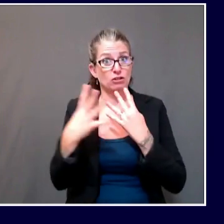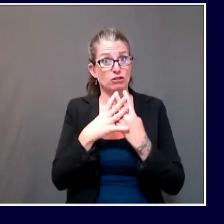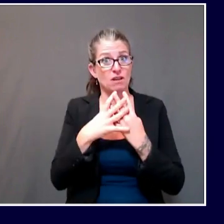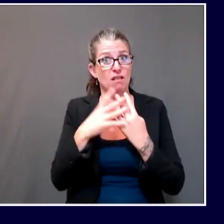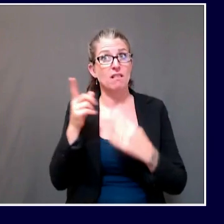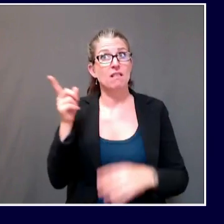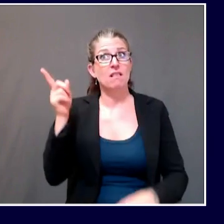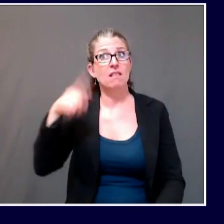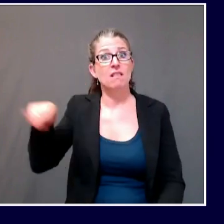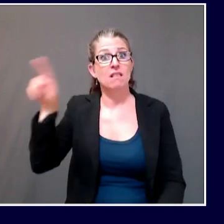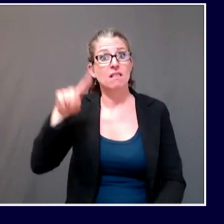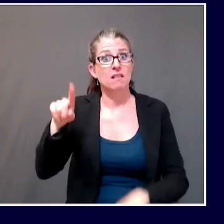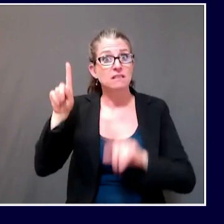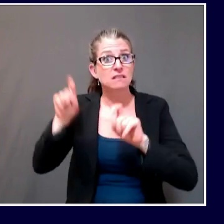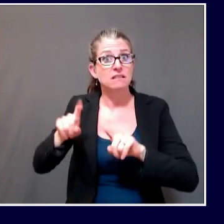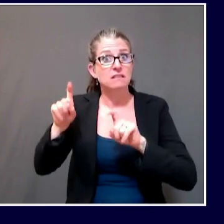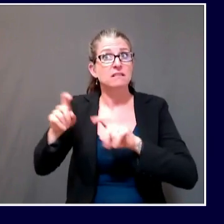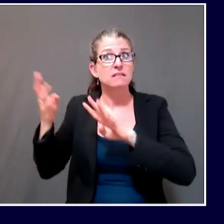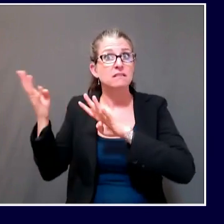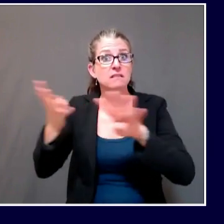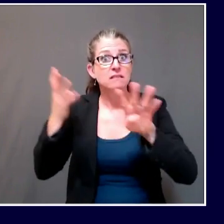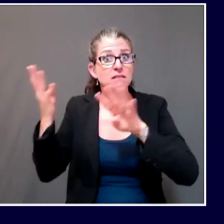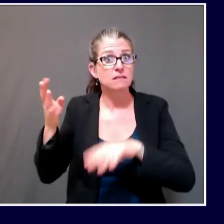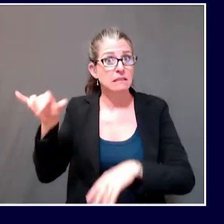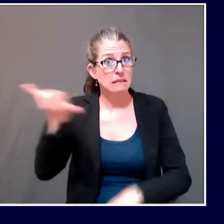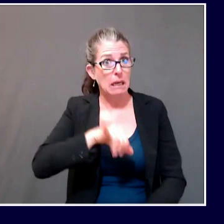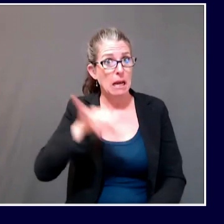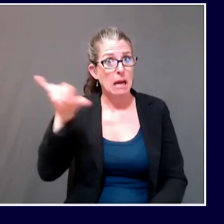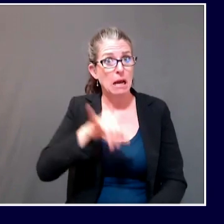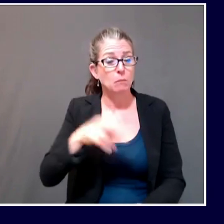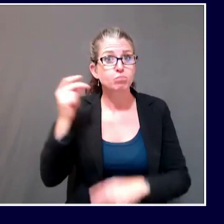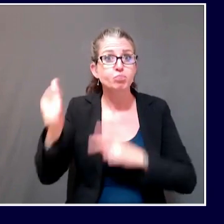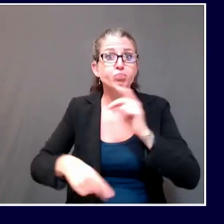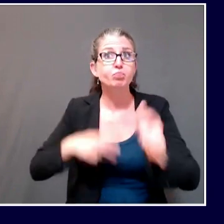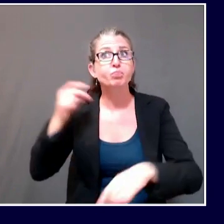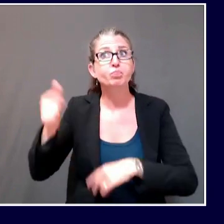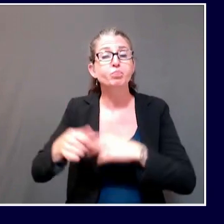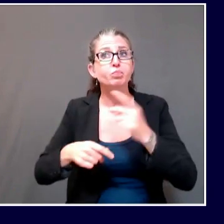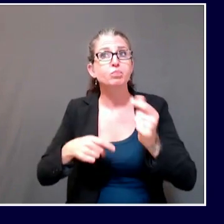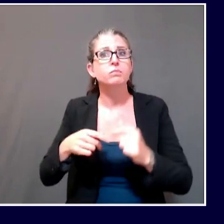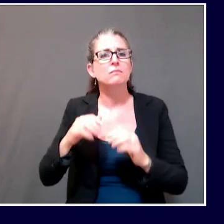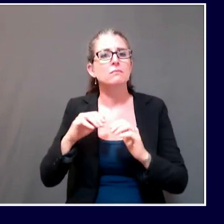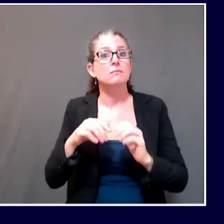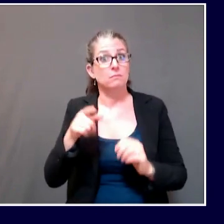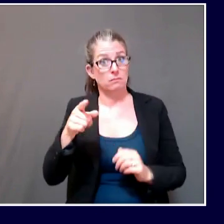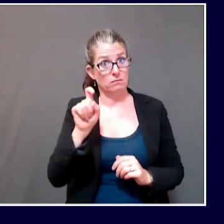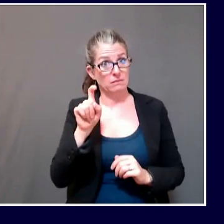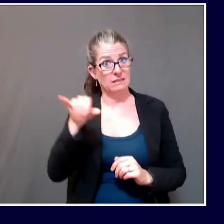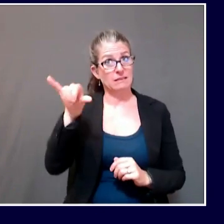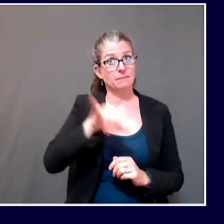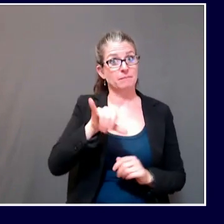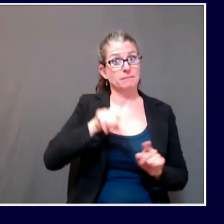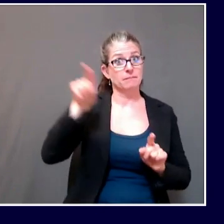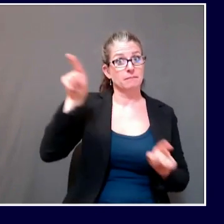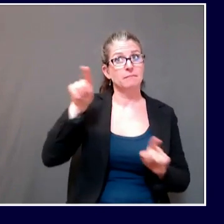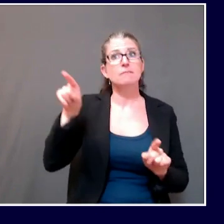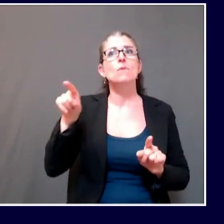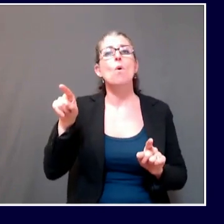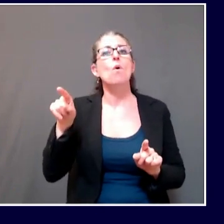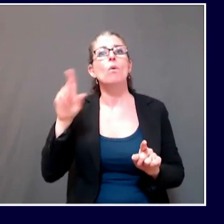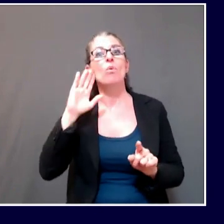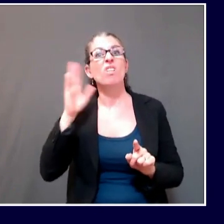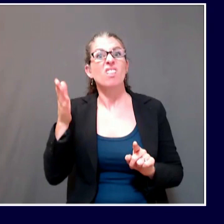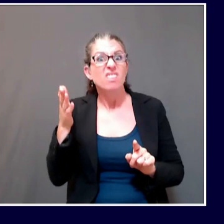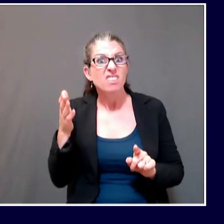not already a widespread outbreak of COVID-19 at York County jail? That's really the focus of our investigation